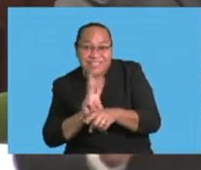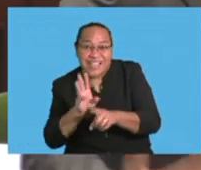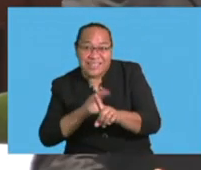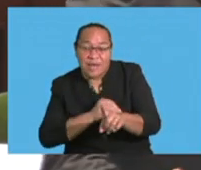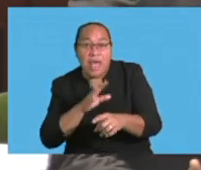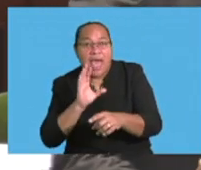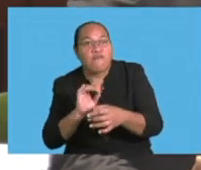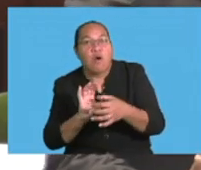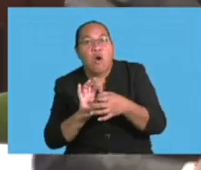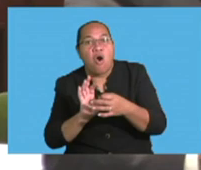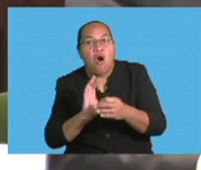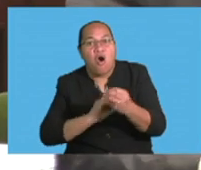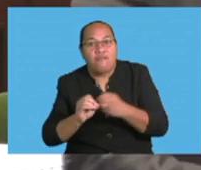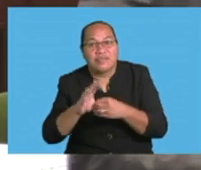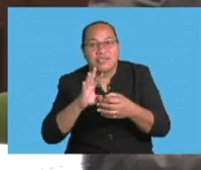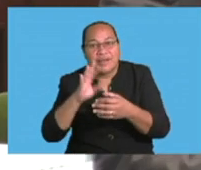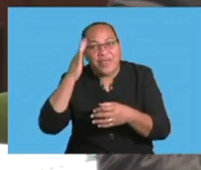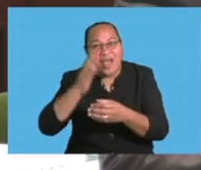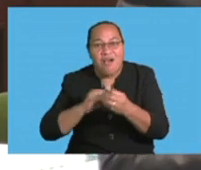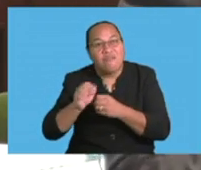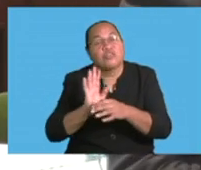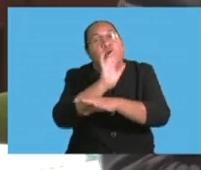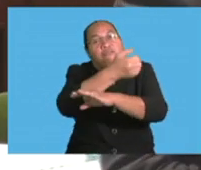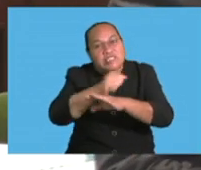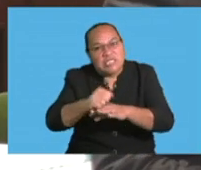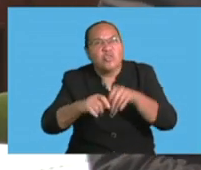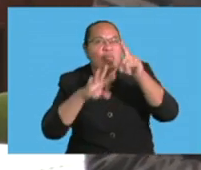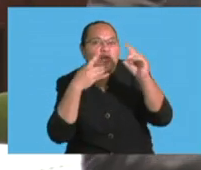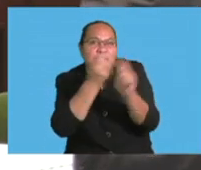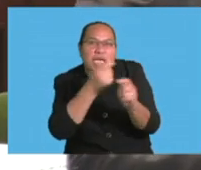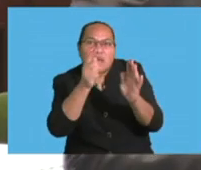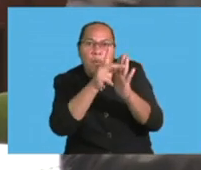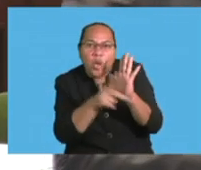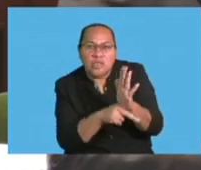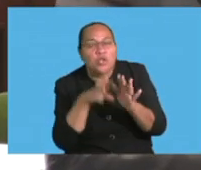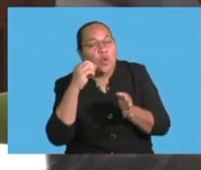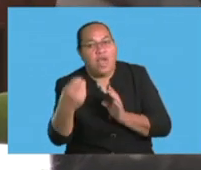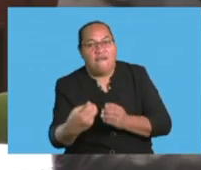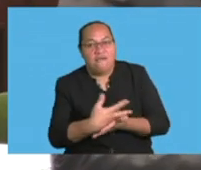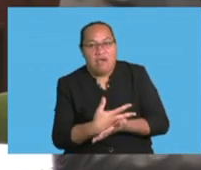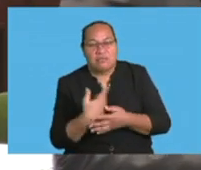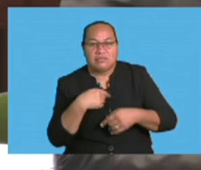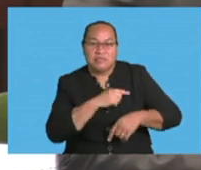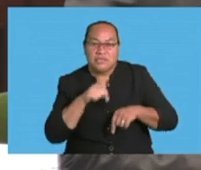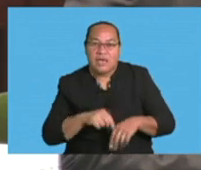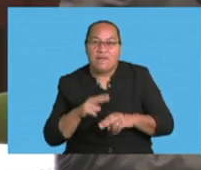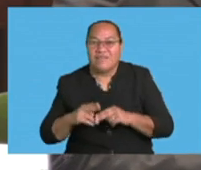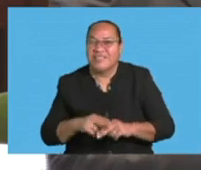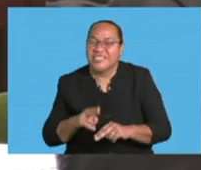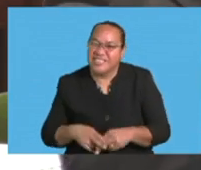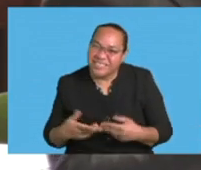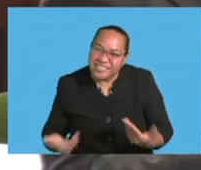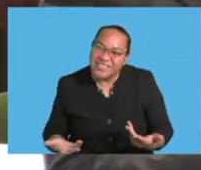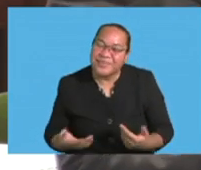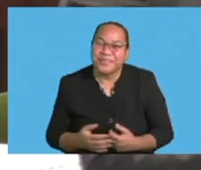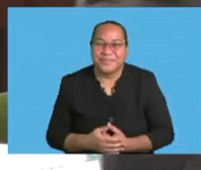happening in their own domestic markets, may actually put and change their policies in Fiji. Or secondly, because of the fact that, for